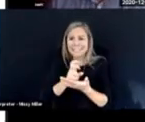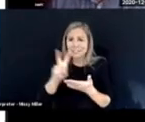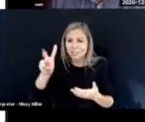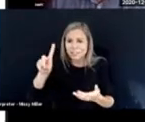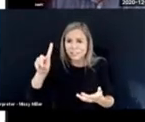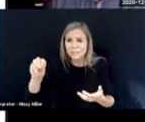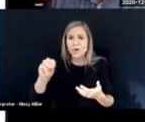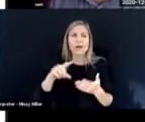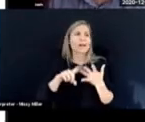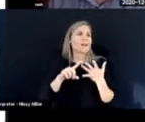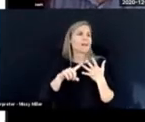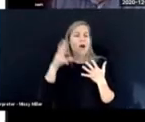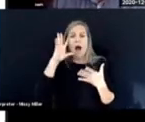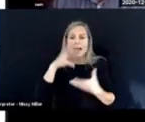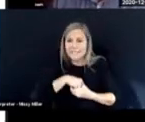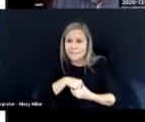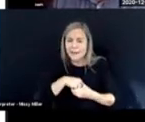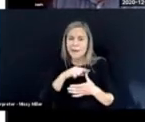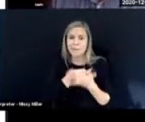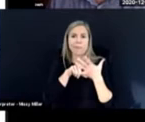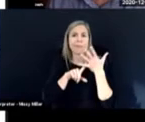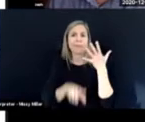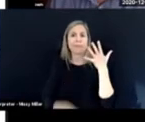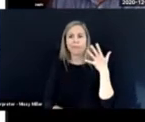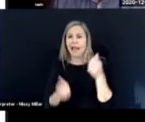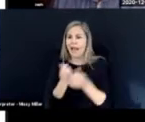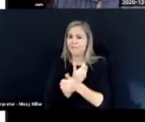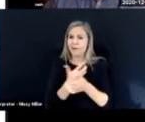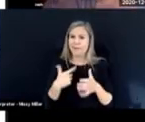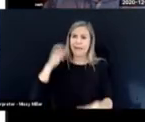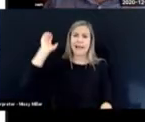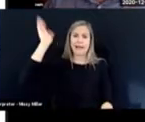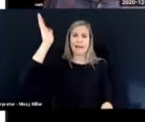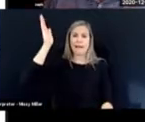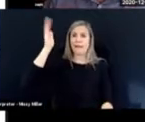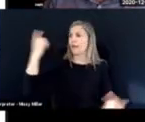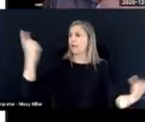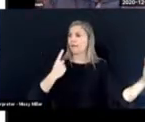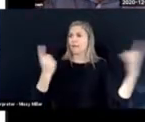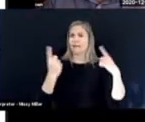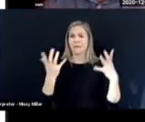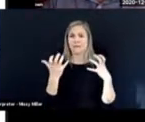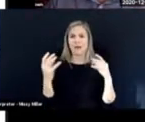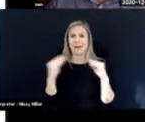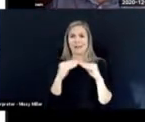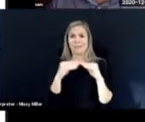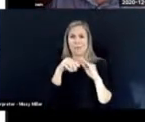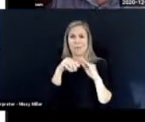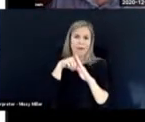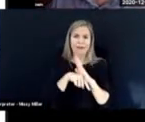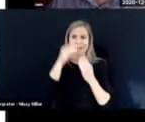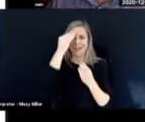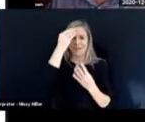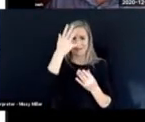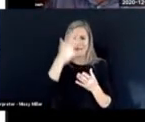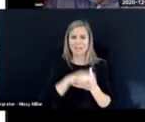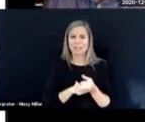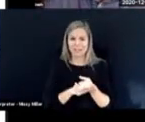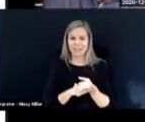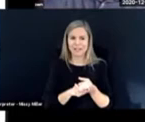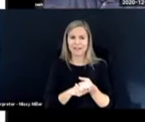charge syndrome, seizure disorder, autism, and all the things I was talking about in my presentation.